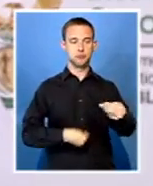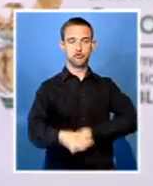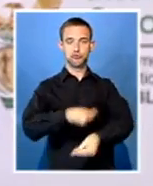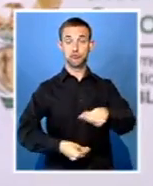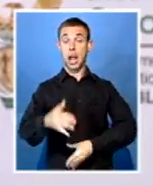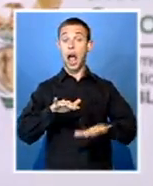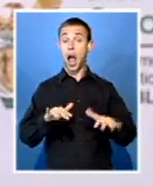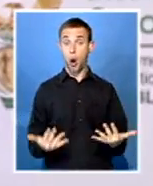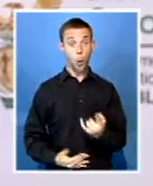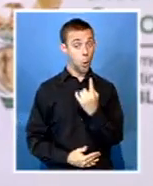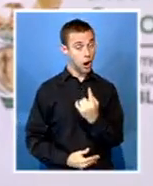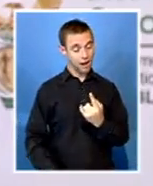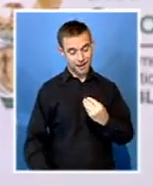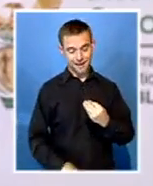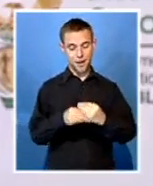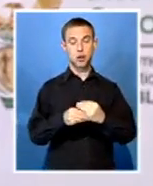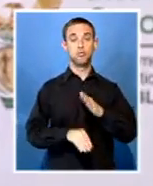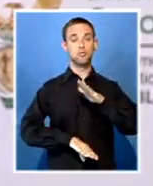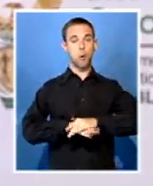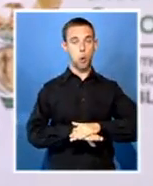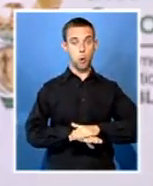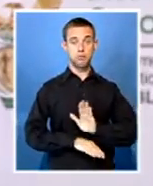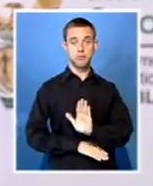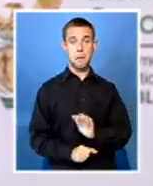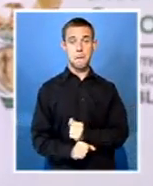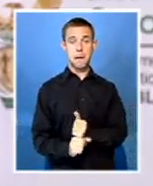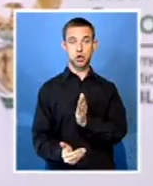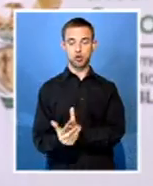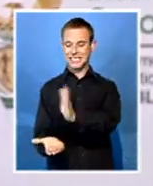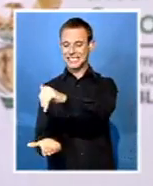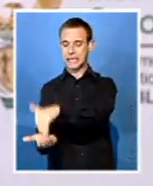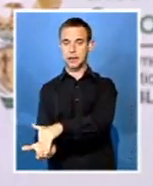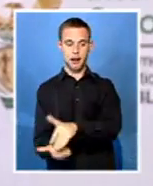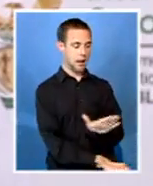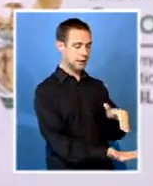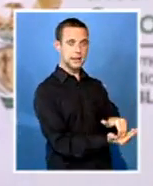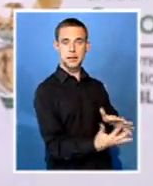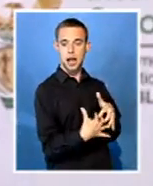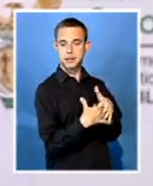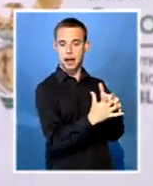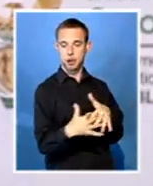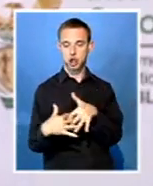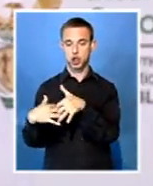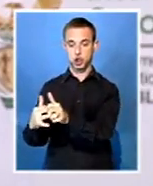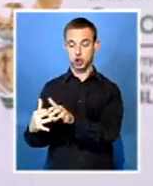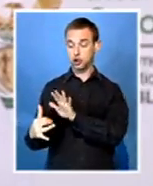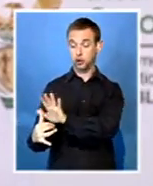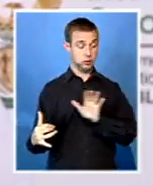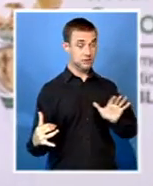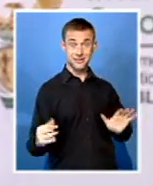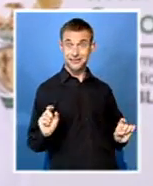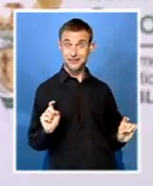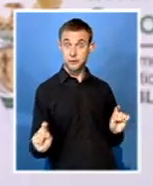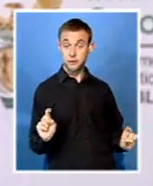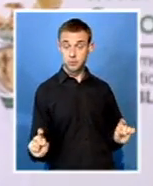an early warning center, which will be coordinated by